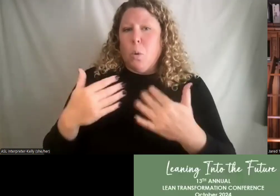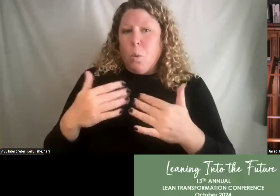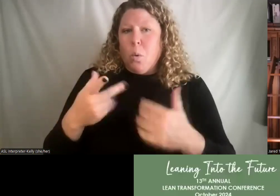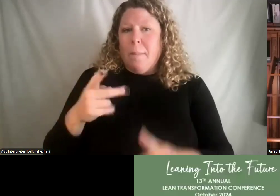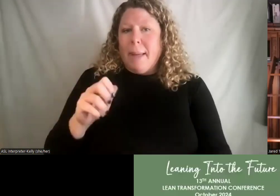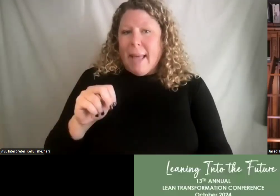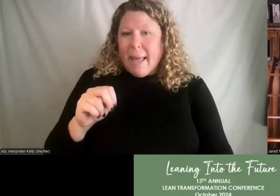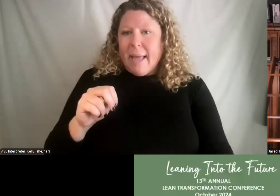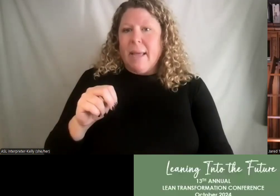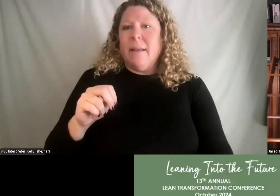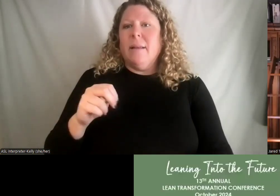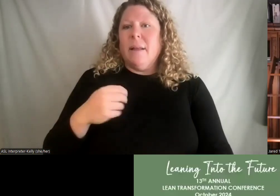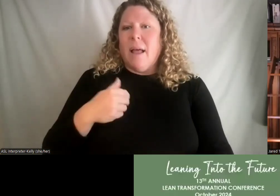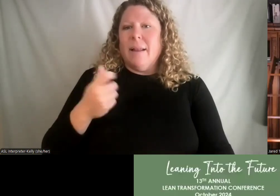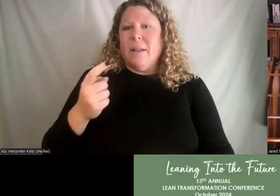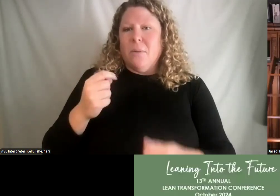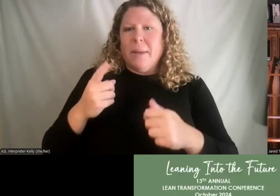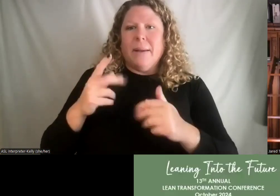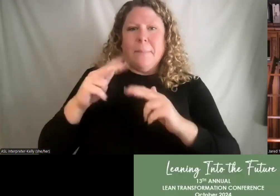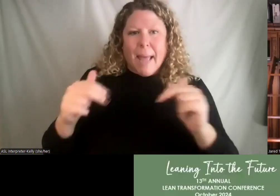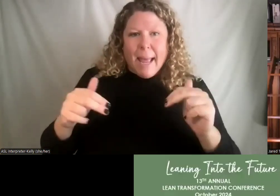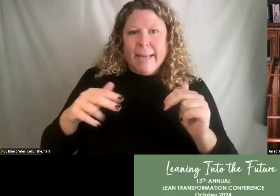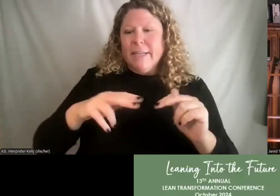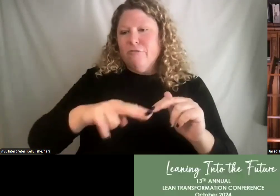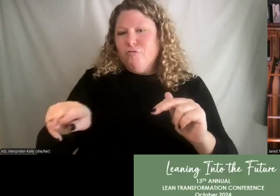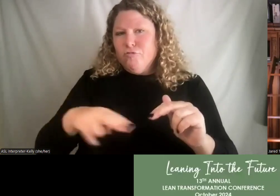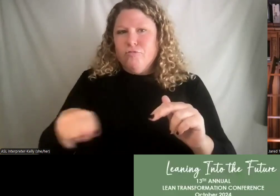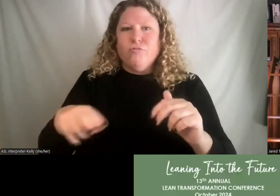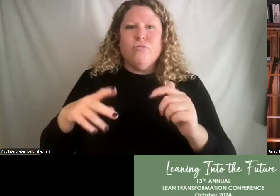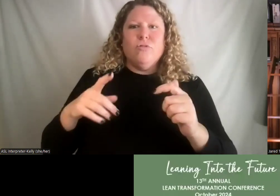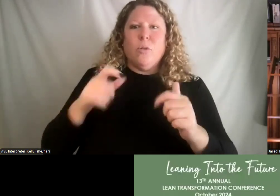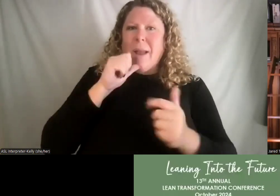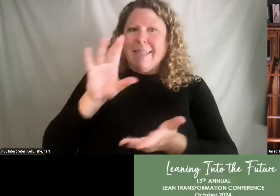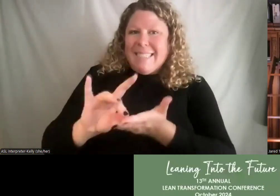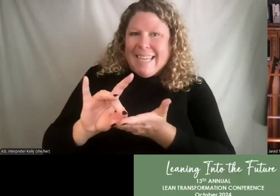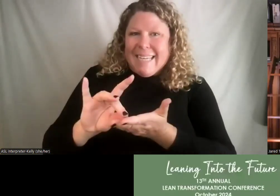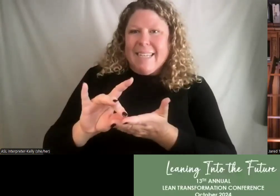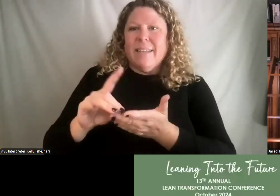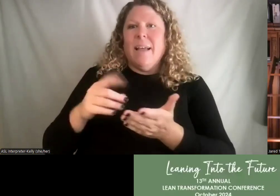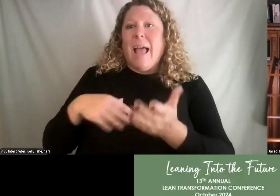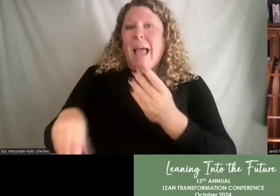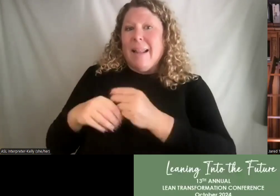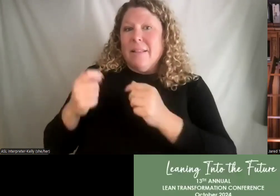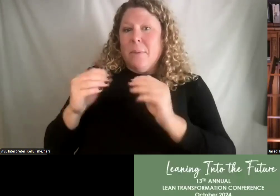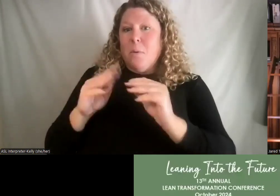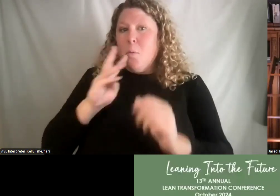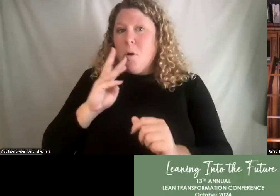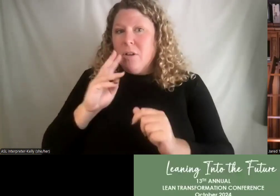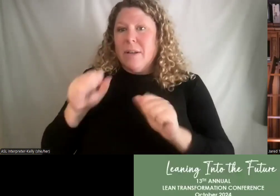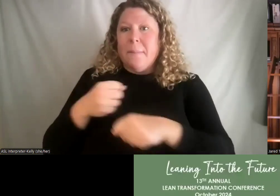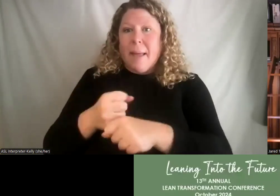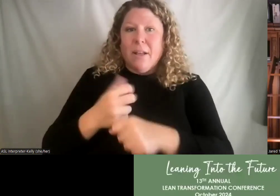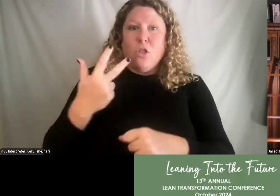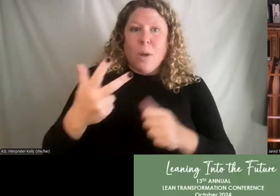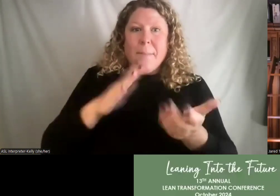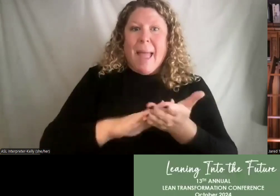I cook some bacon on it to create some grease so that it wouldn't stick to the pan. I add enough water to create three pancakes and I proceed